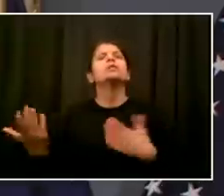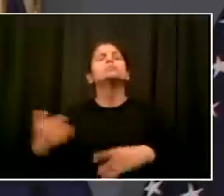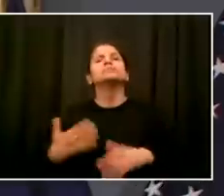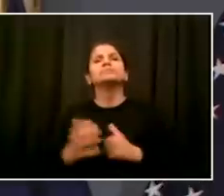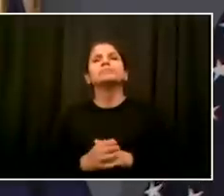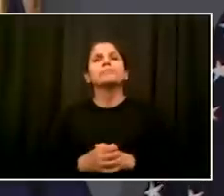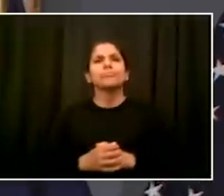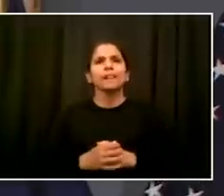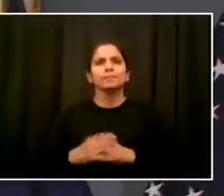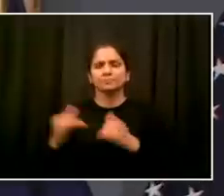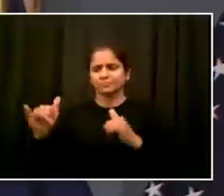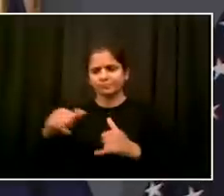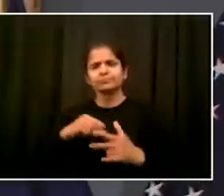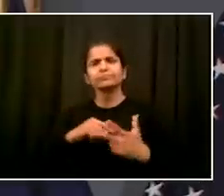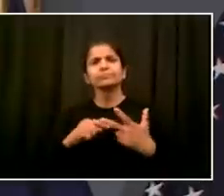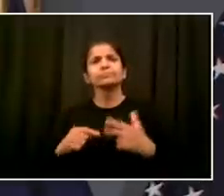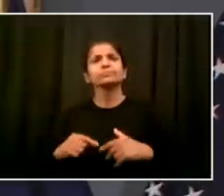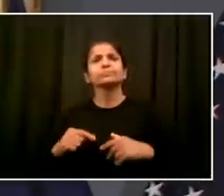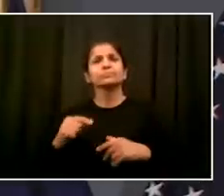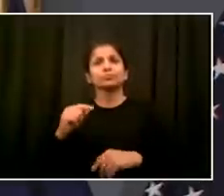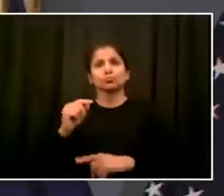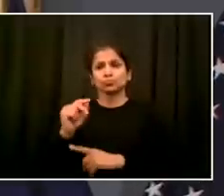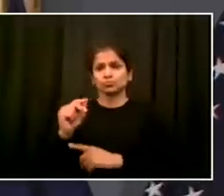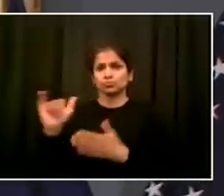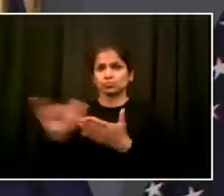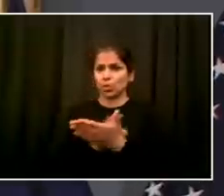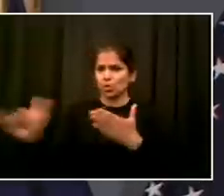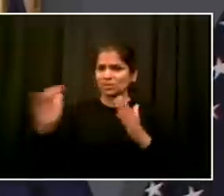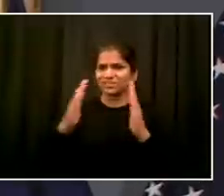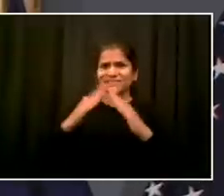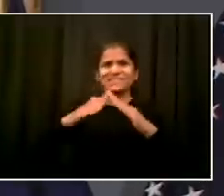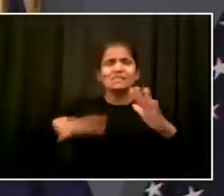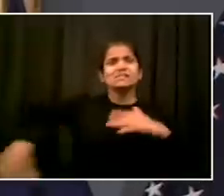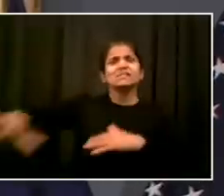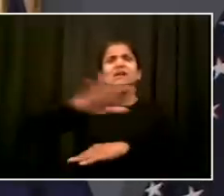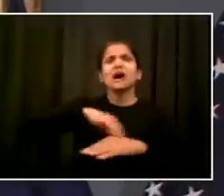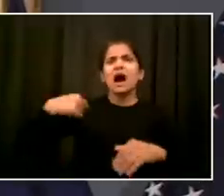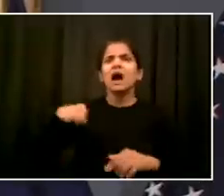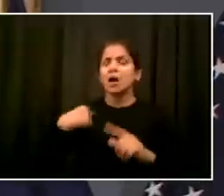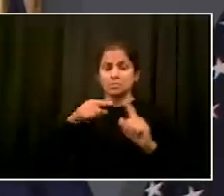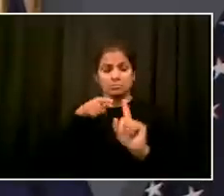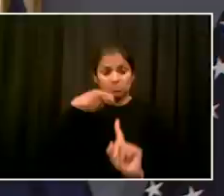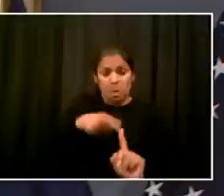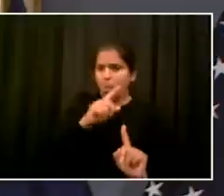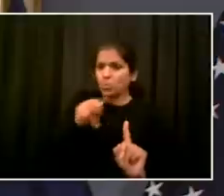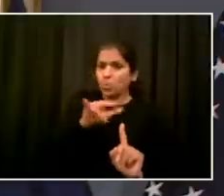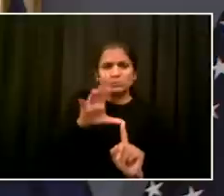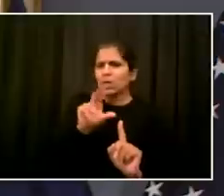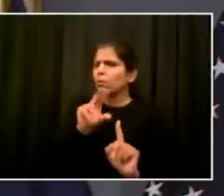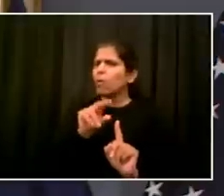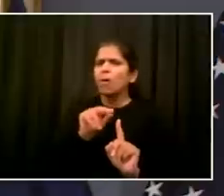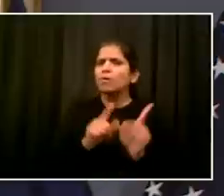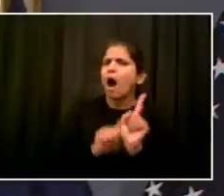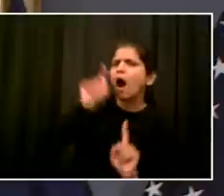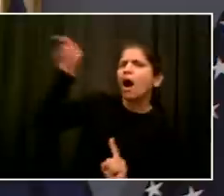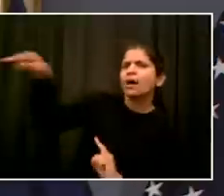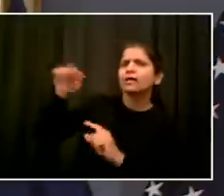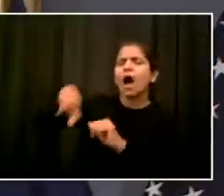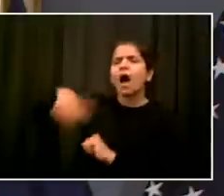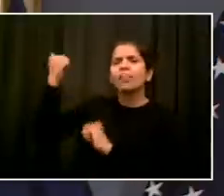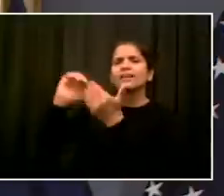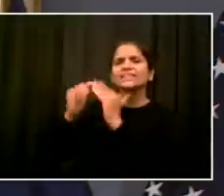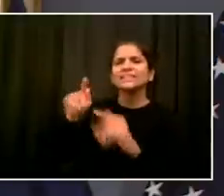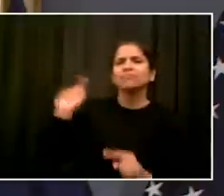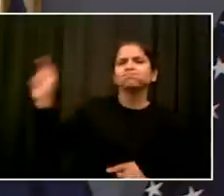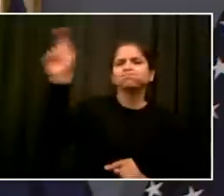last night, but across the country, that people want to see some action and some immediate action. And telling people